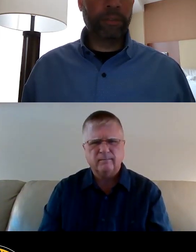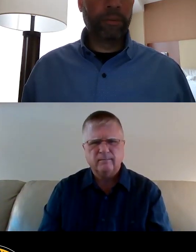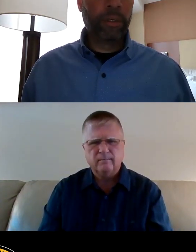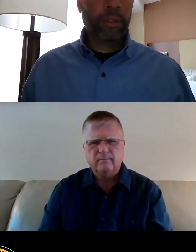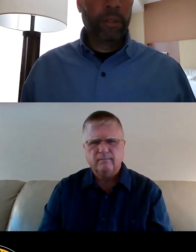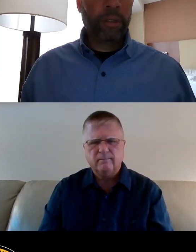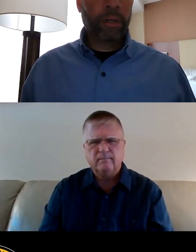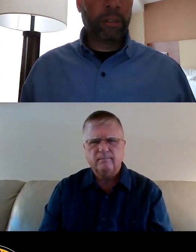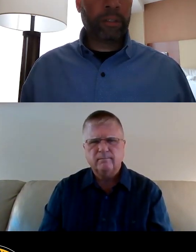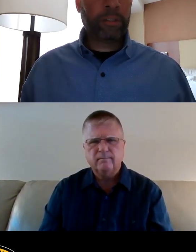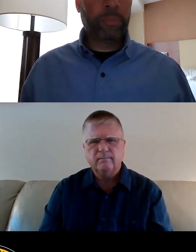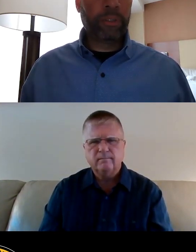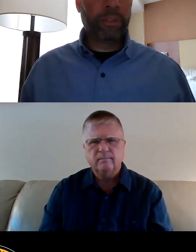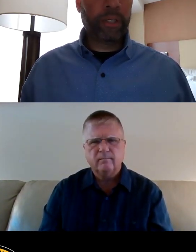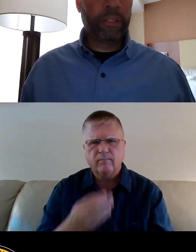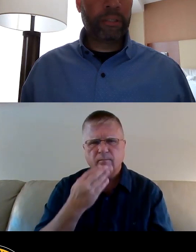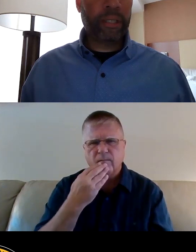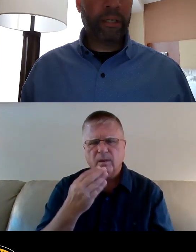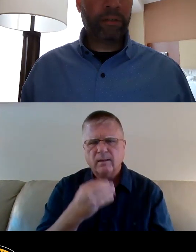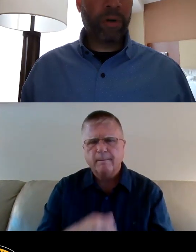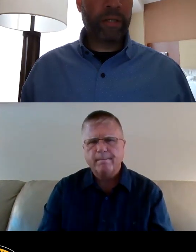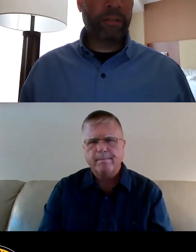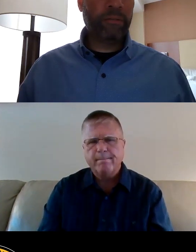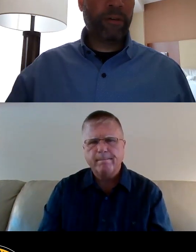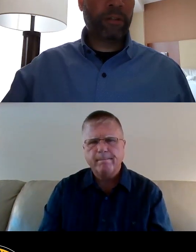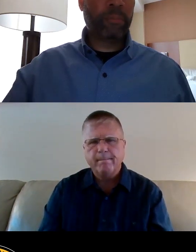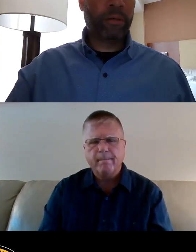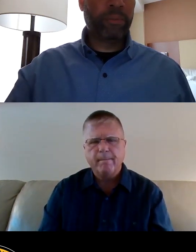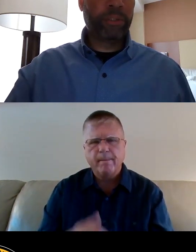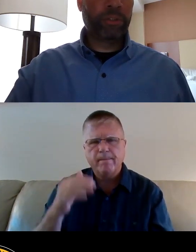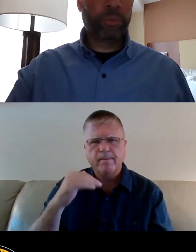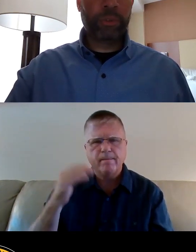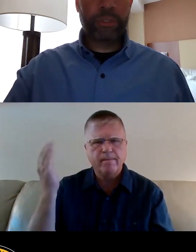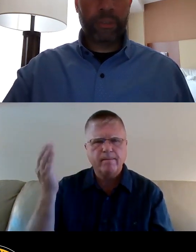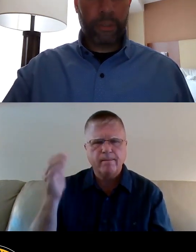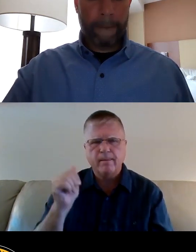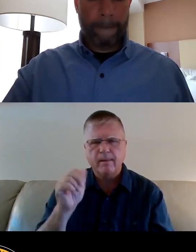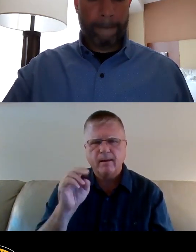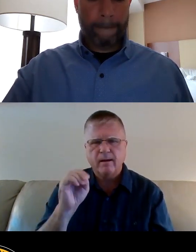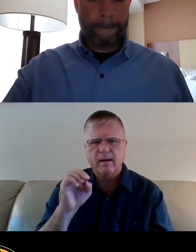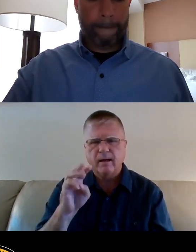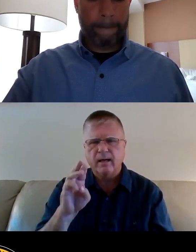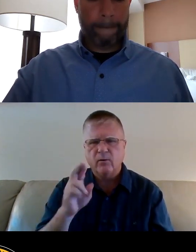Thank you. Our next speaker is Anne Wright, followed by Richard Swartz.